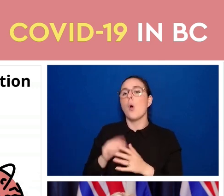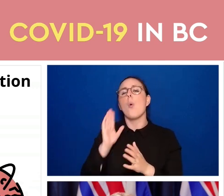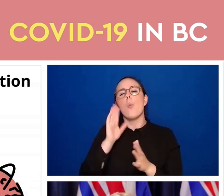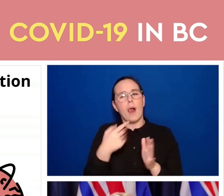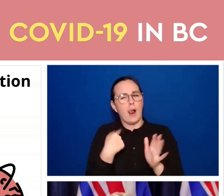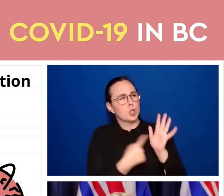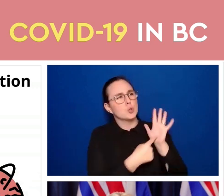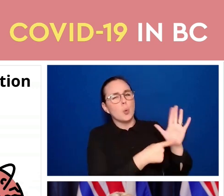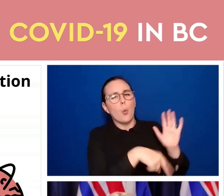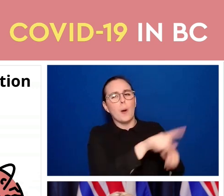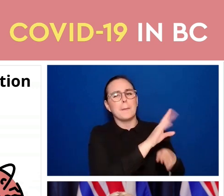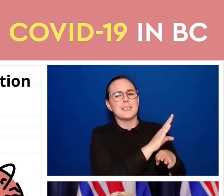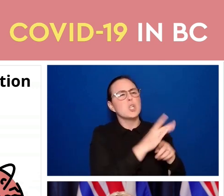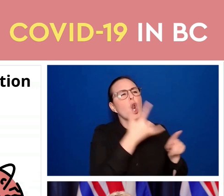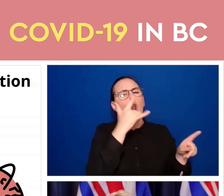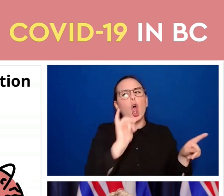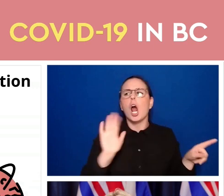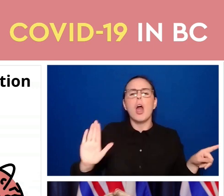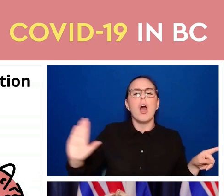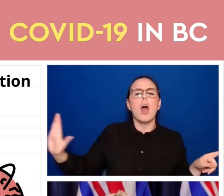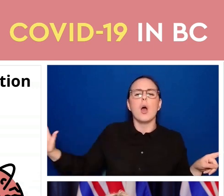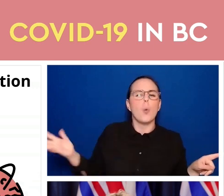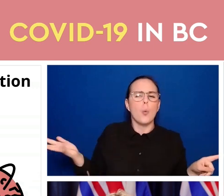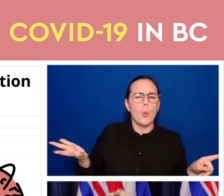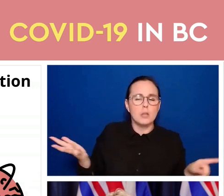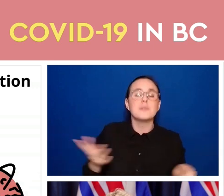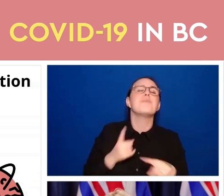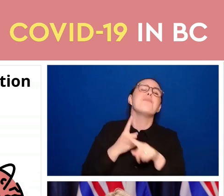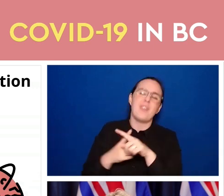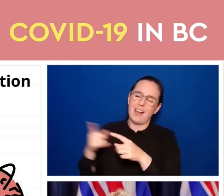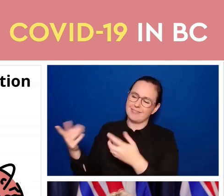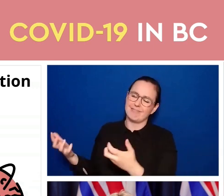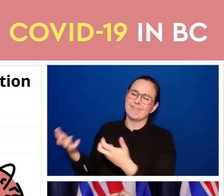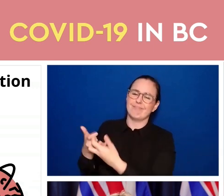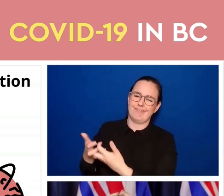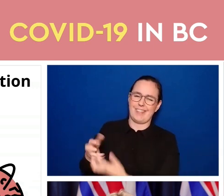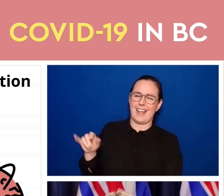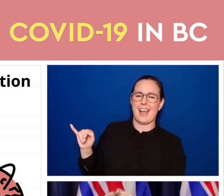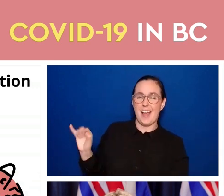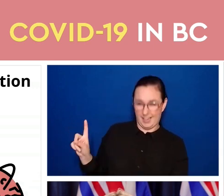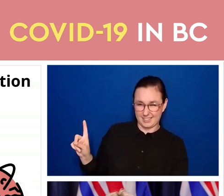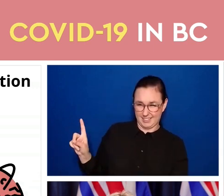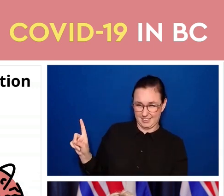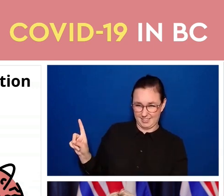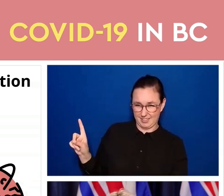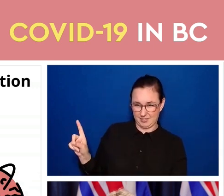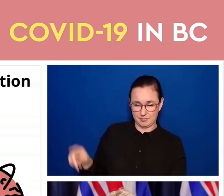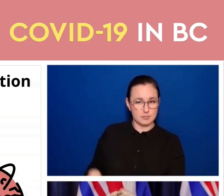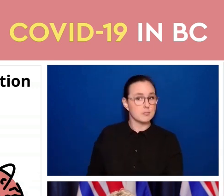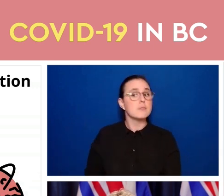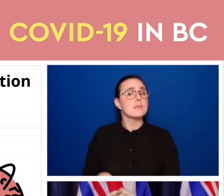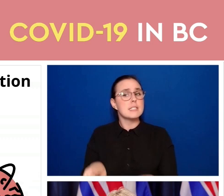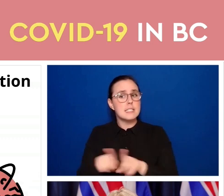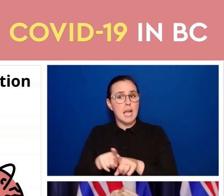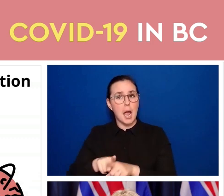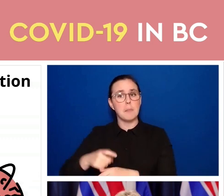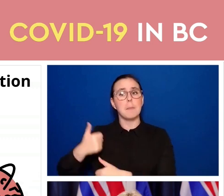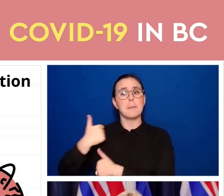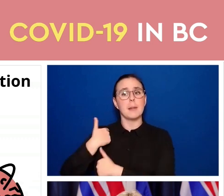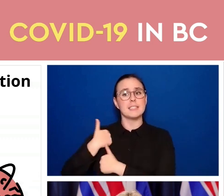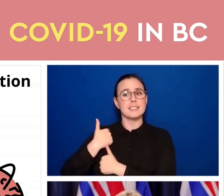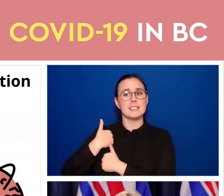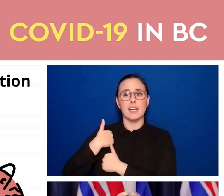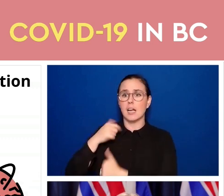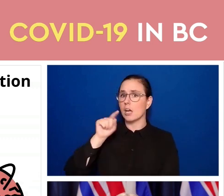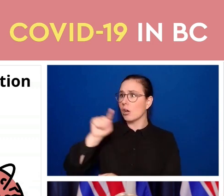as corresponding government photo ID. And the same goes for people in the Canadian Armed Forces who were immunized through their workplace, they can